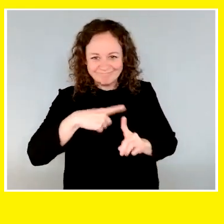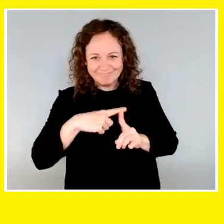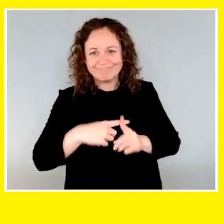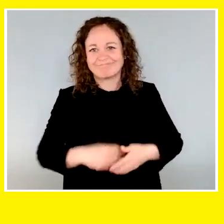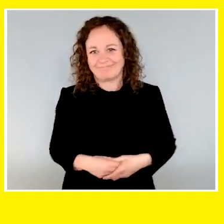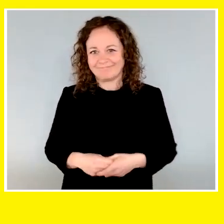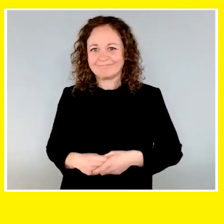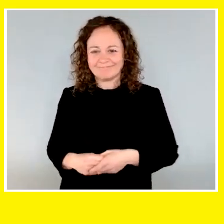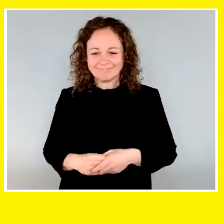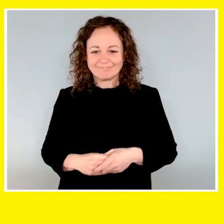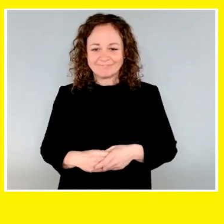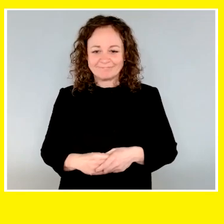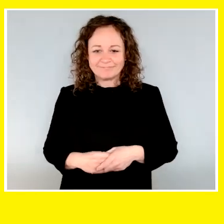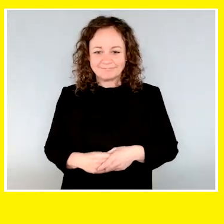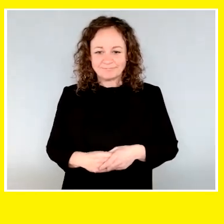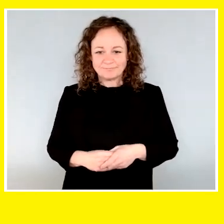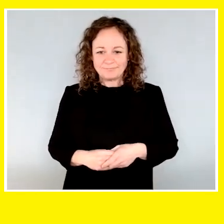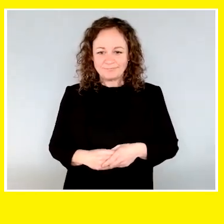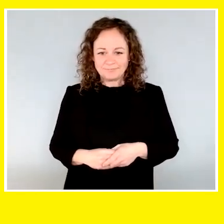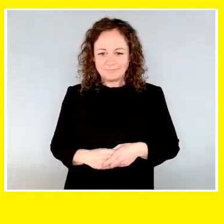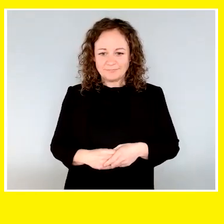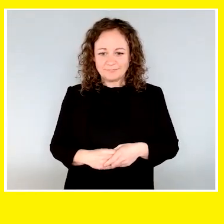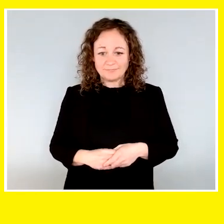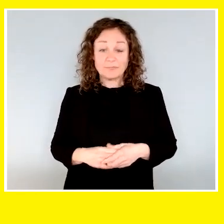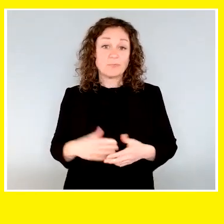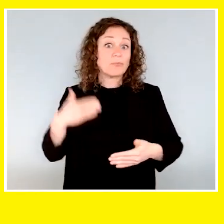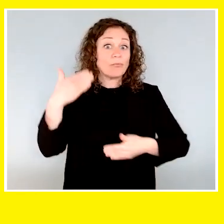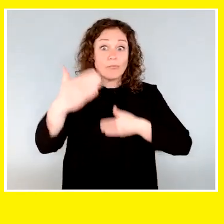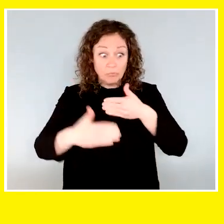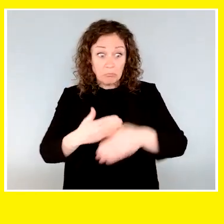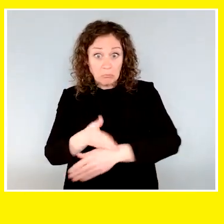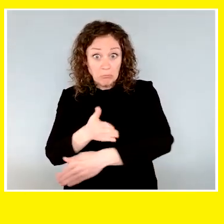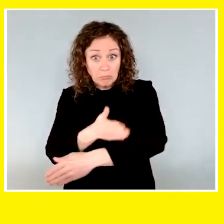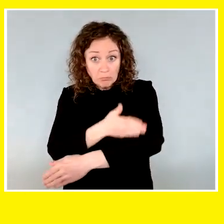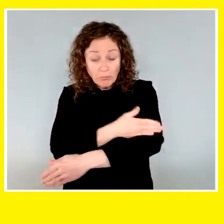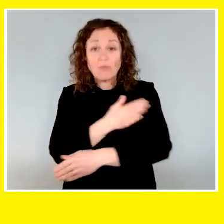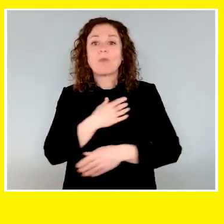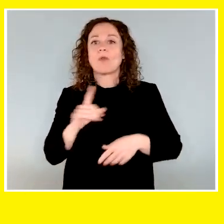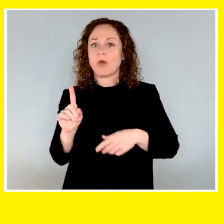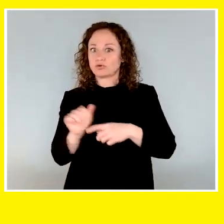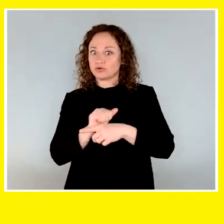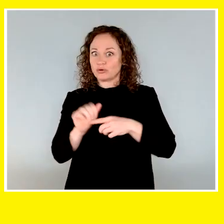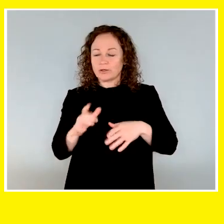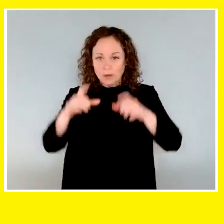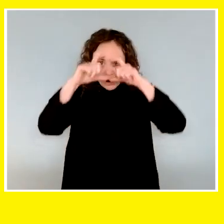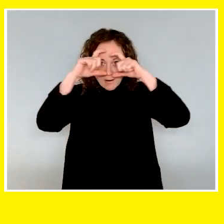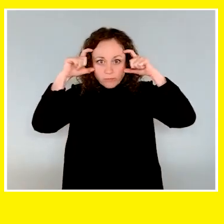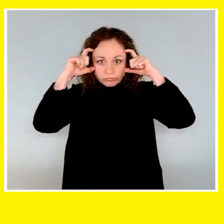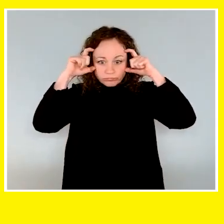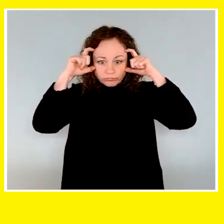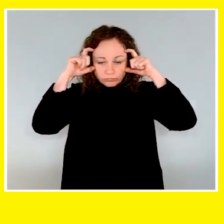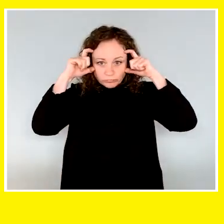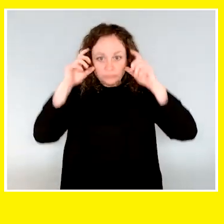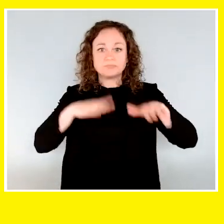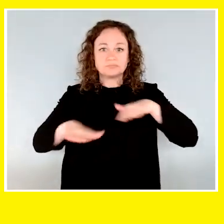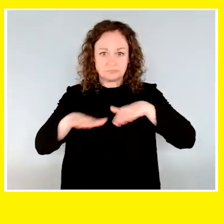Eventually, the guiding ability can be tested when a trainer wearing a blindfold walks the dog. The blindfolded trainer is